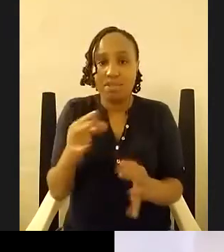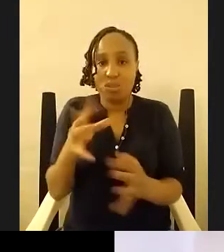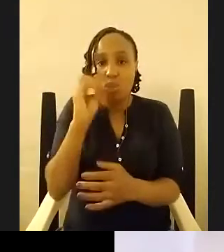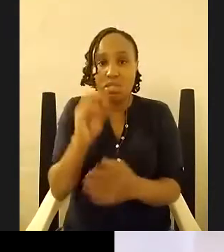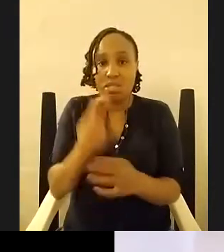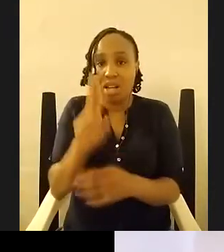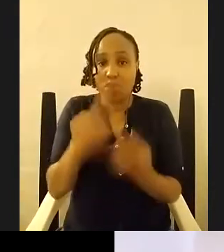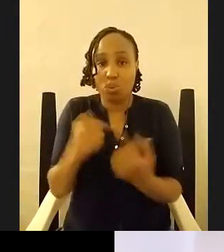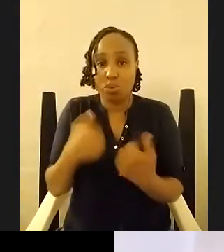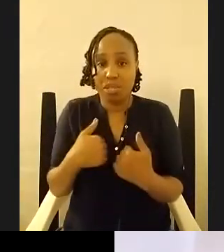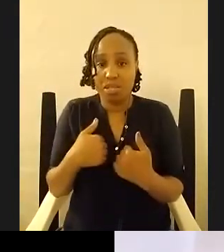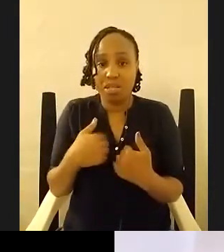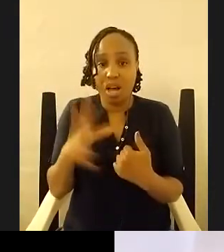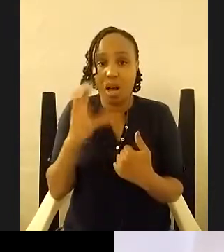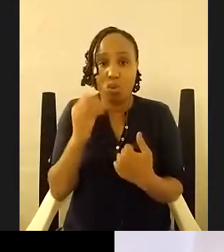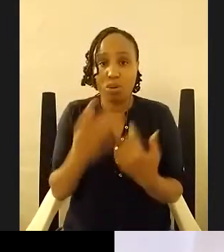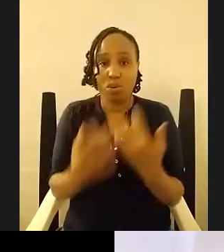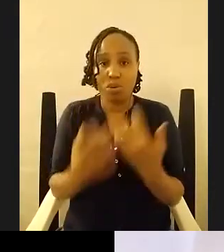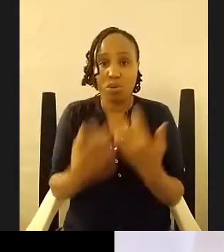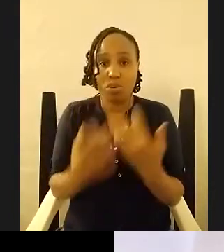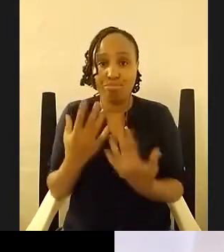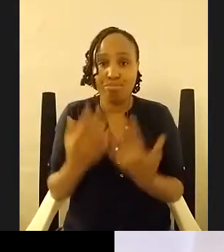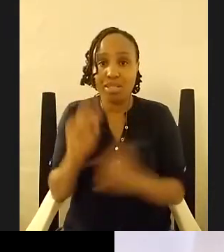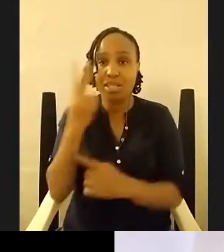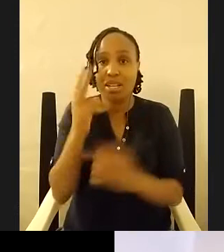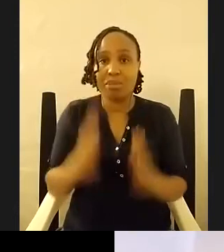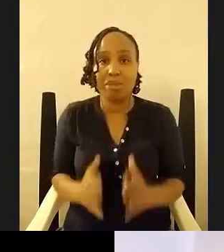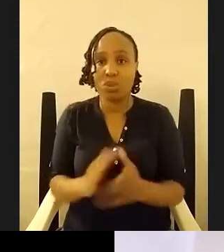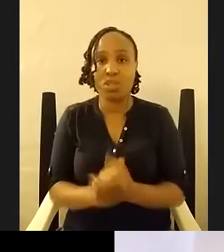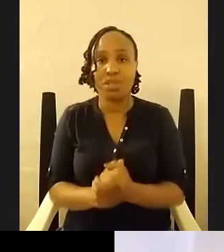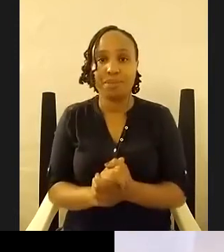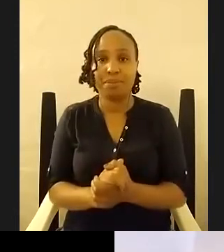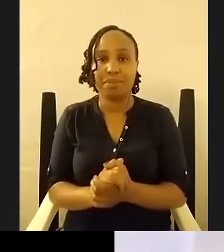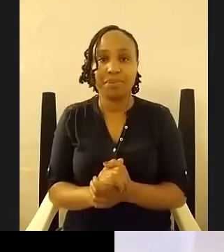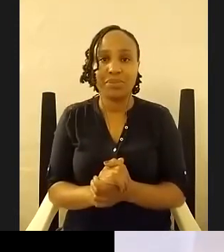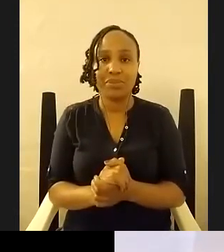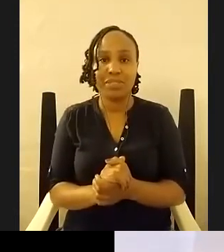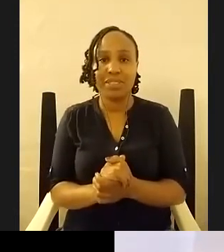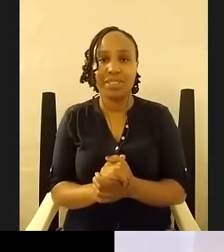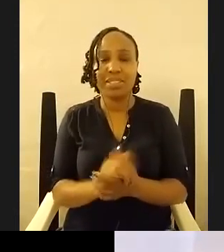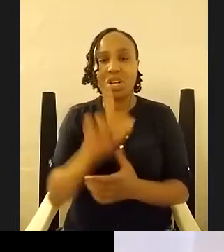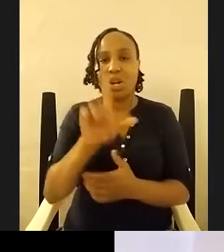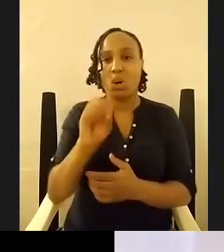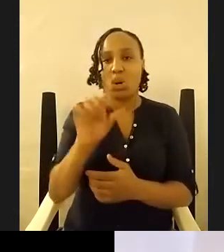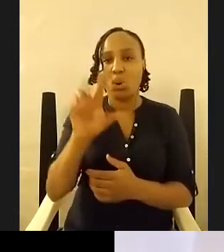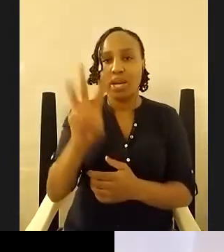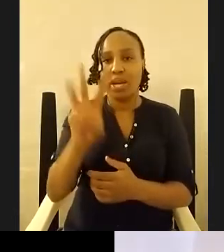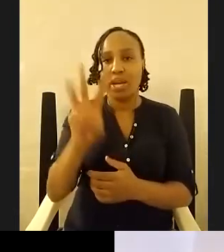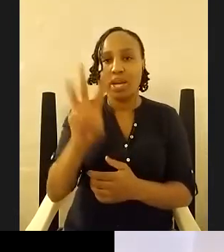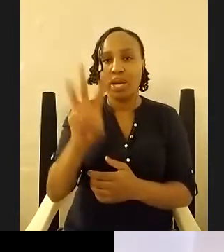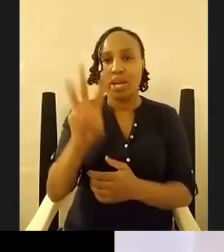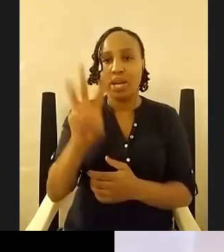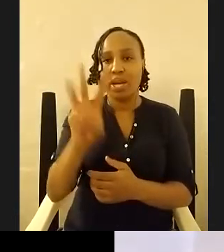person short stories every time a second person so it gets published in lolway i'm like troy must have died a little death like